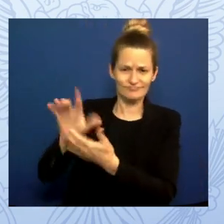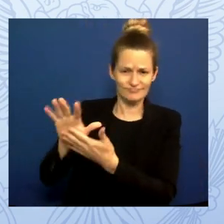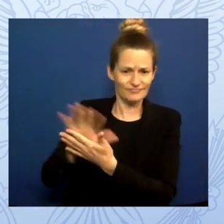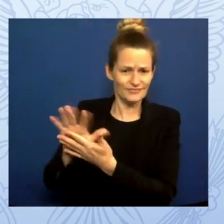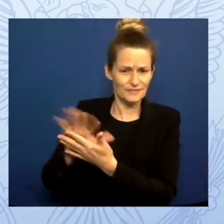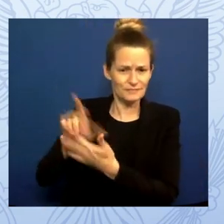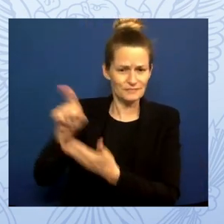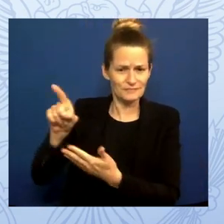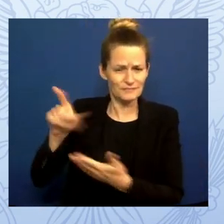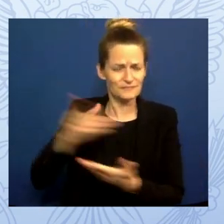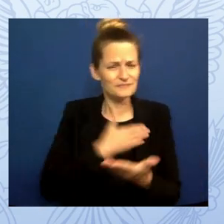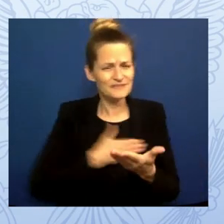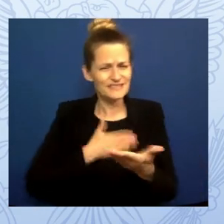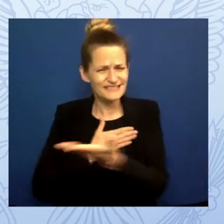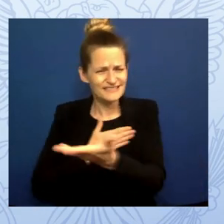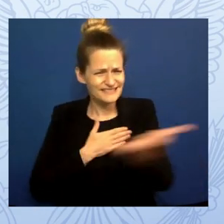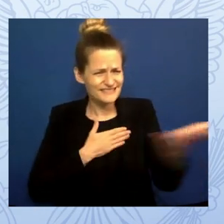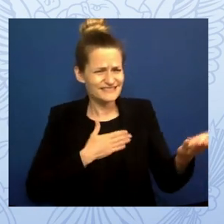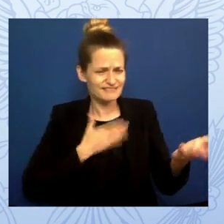Would you all stand?